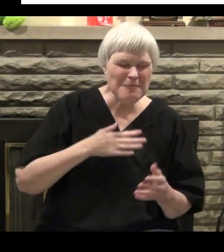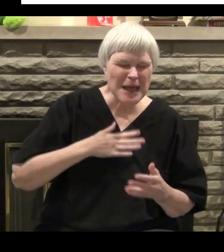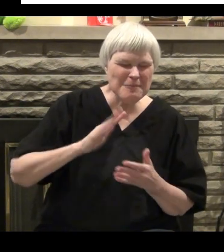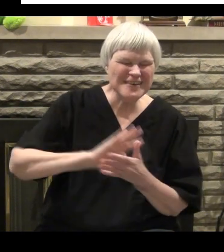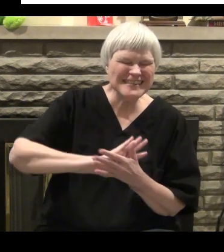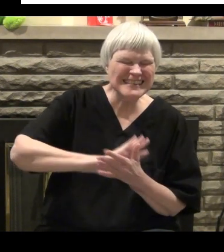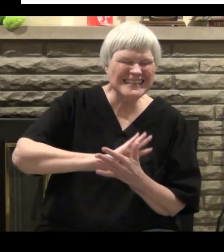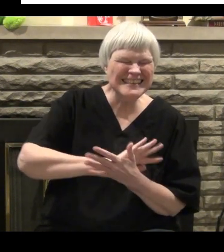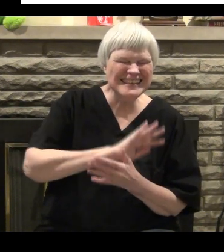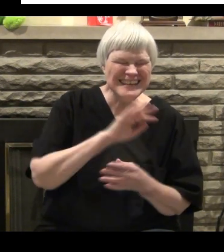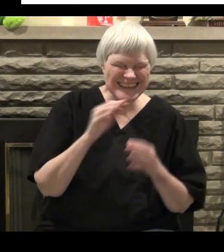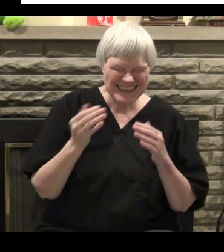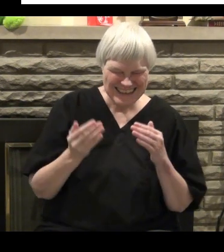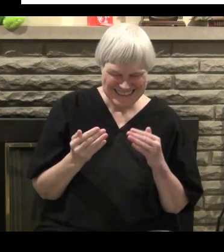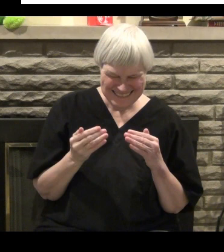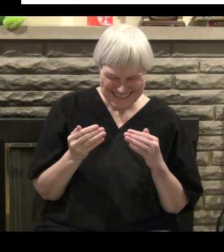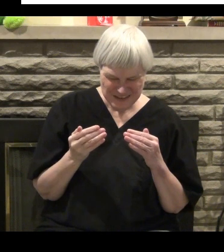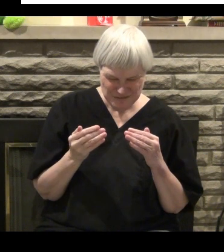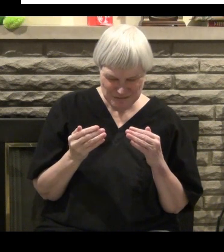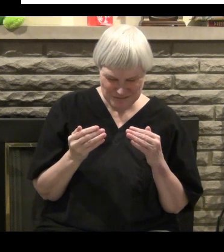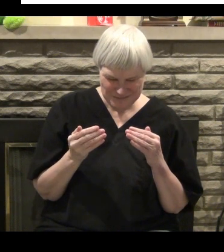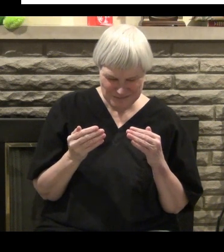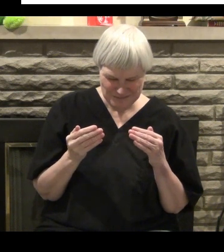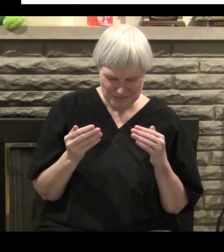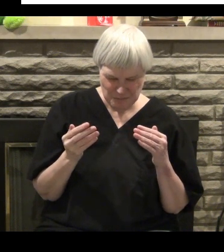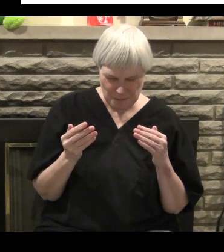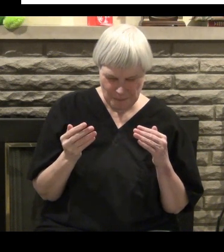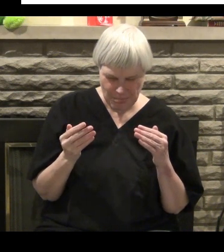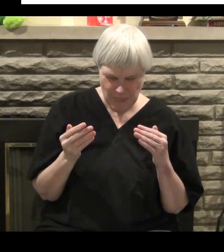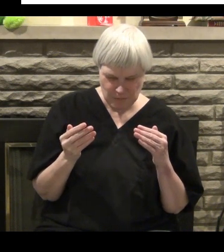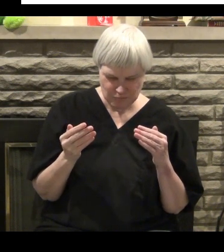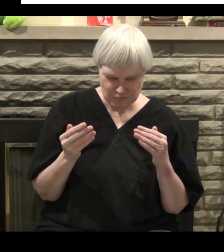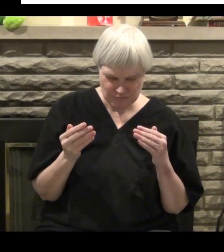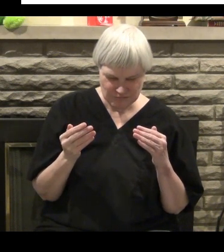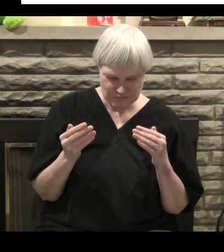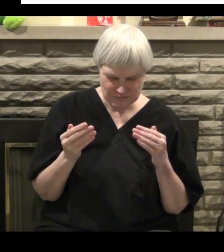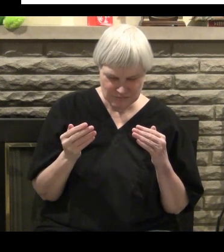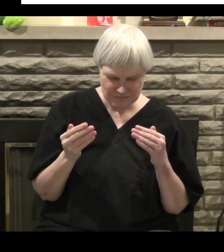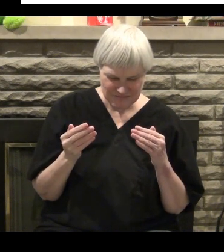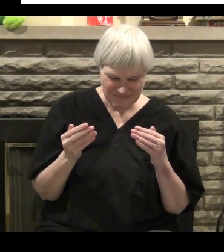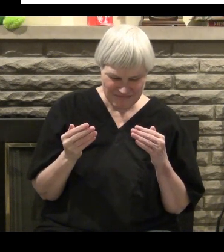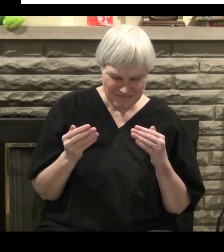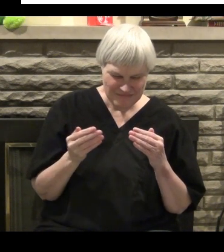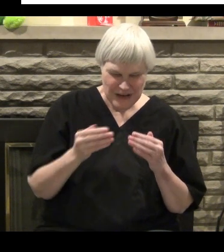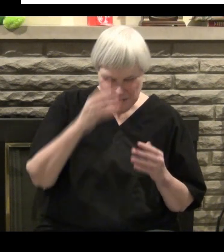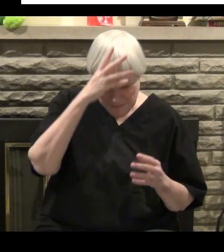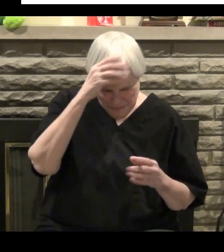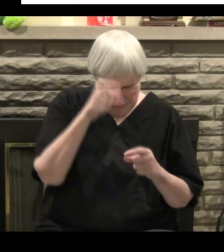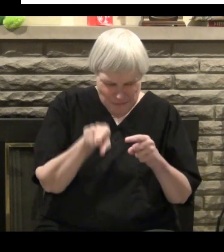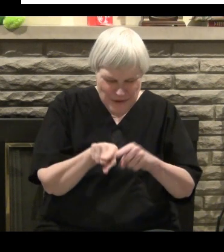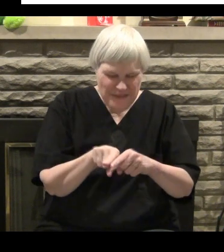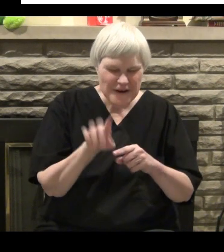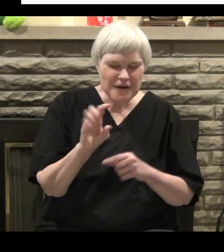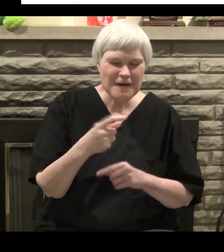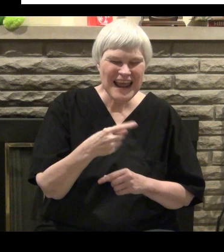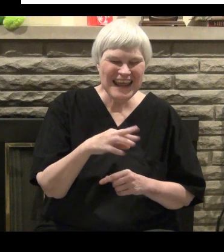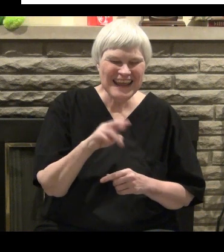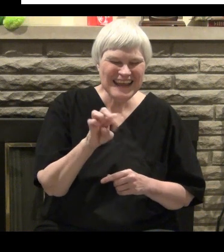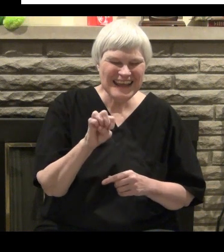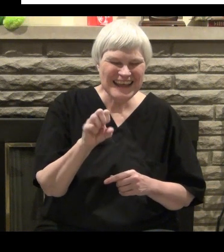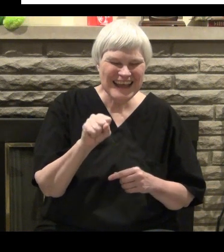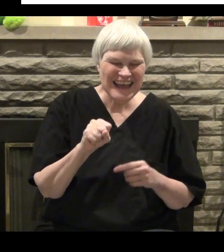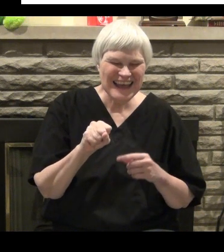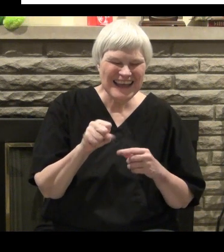what... He does that. That's right there. But I called it...